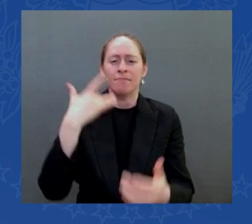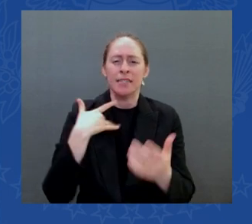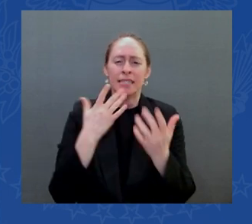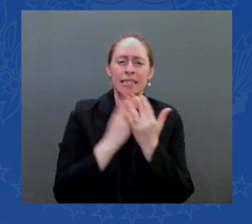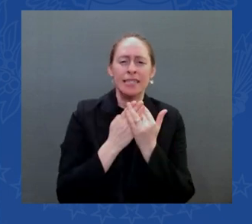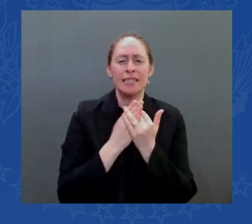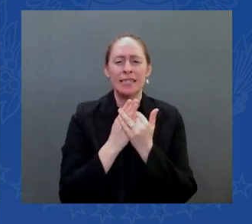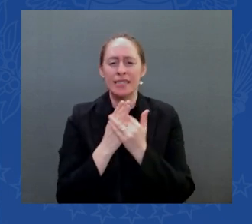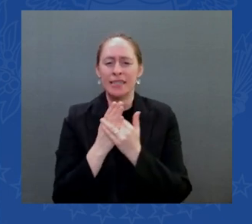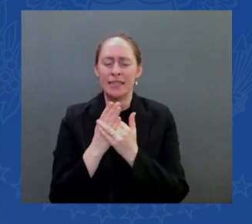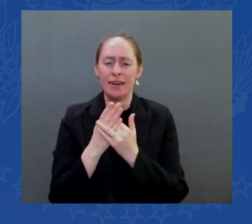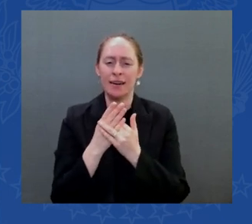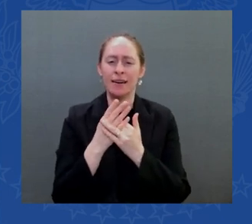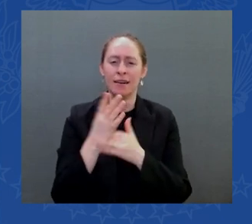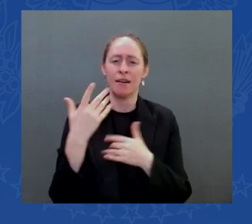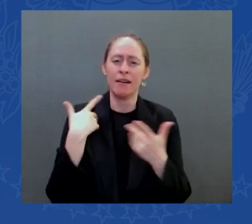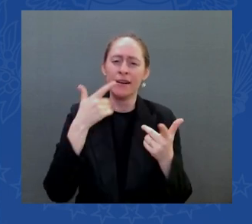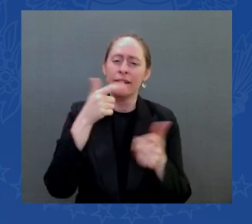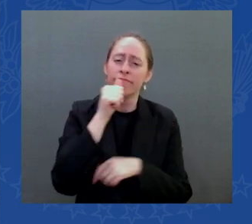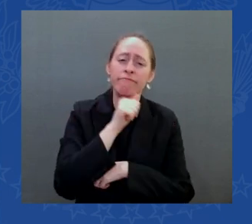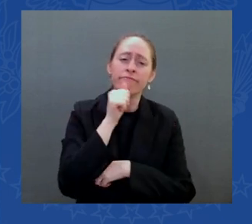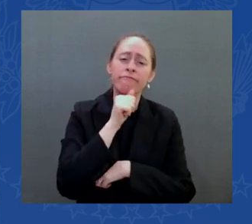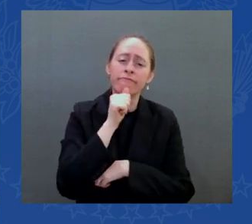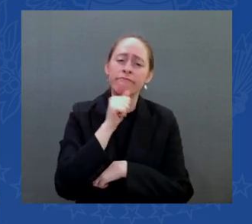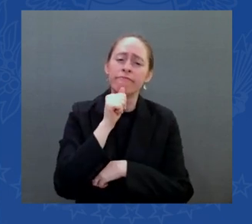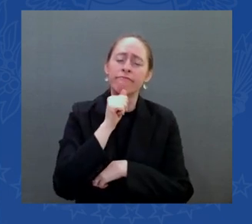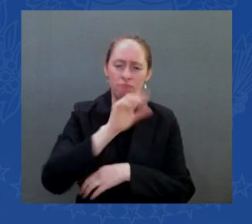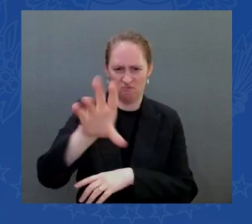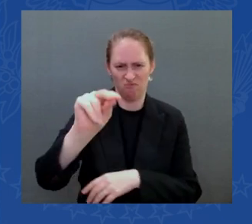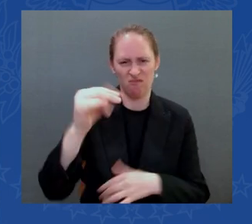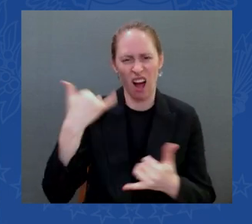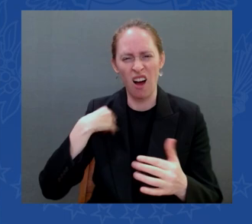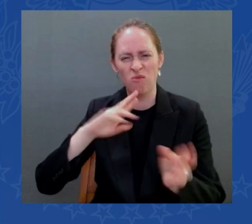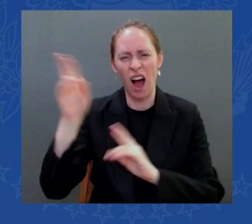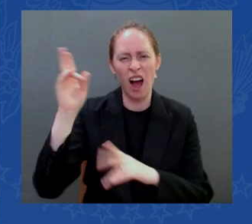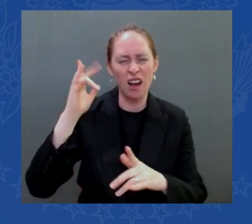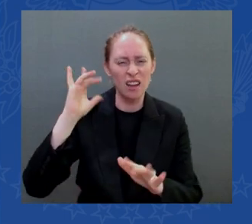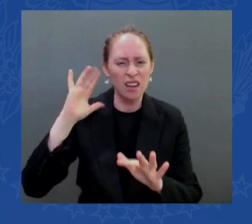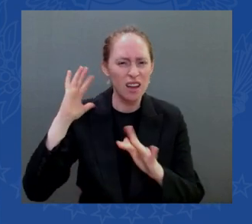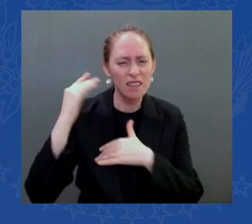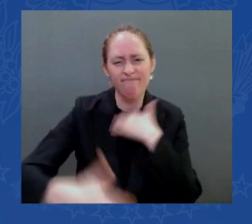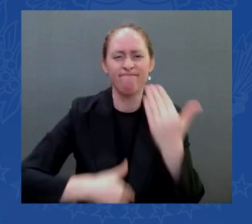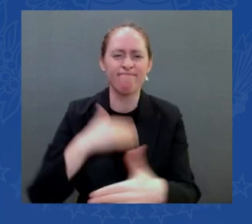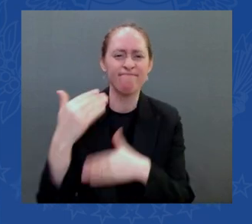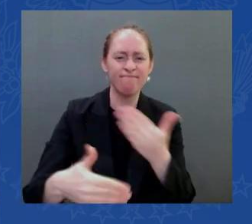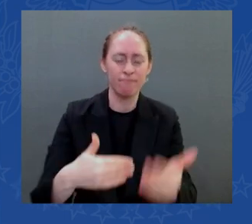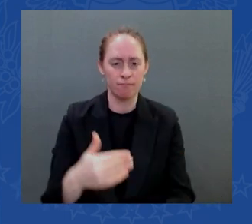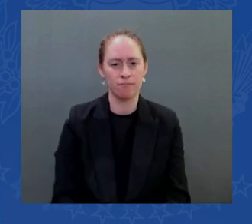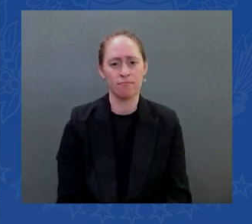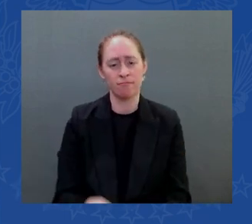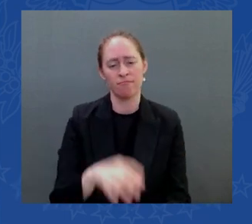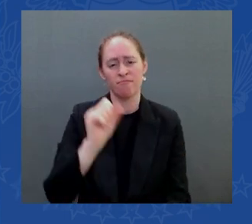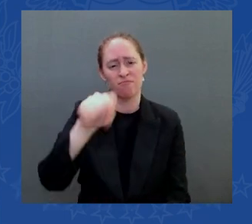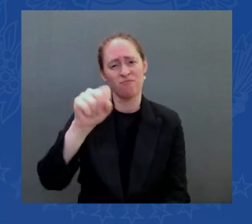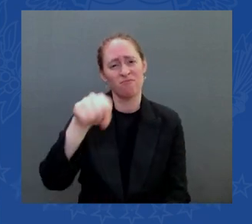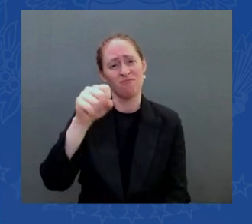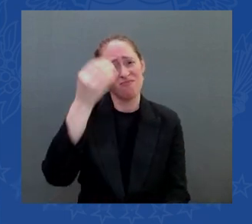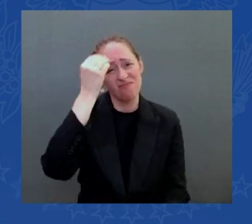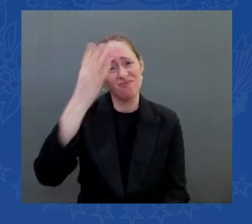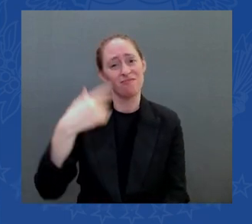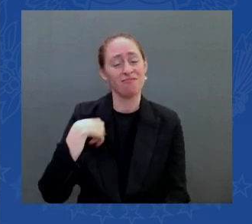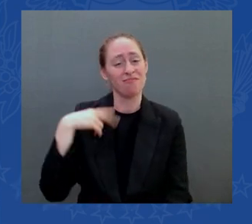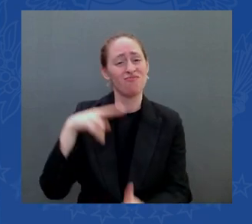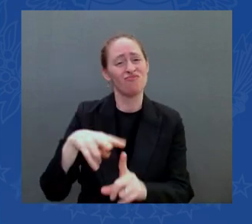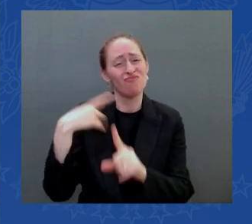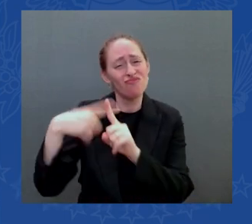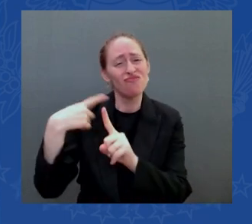more optimistic about america today than ever been in my whole career because i see the future that's within our grasp we can't be afraid